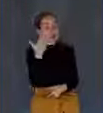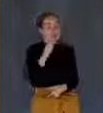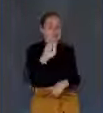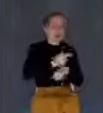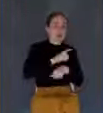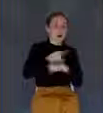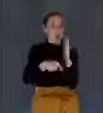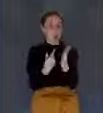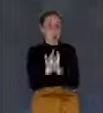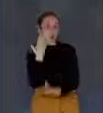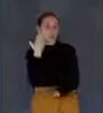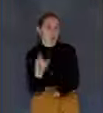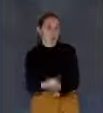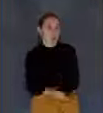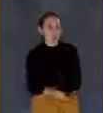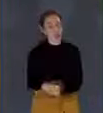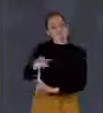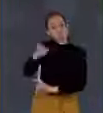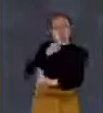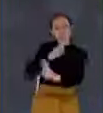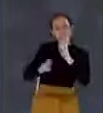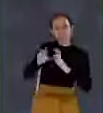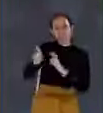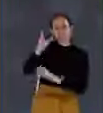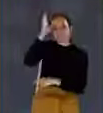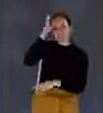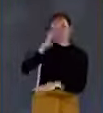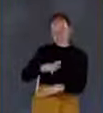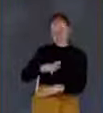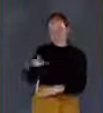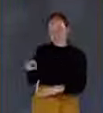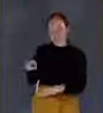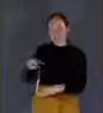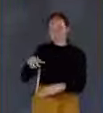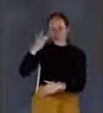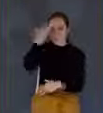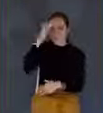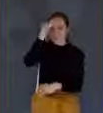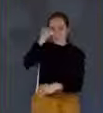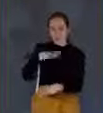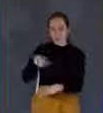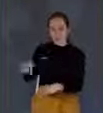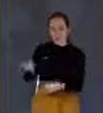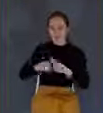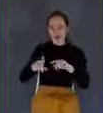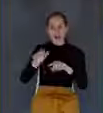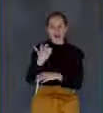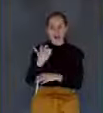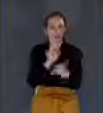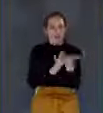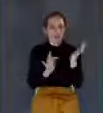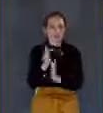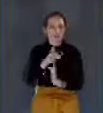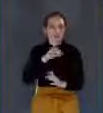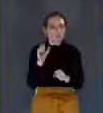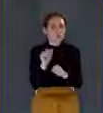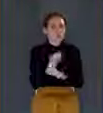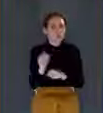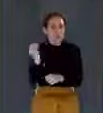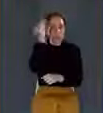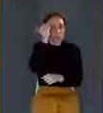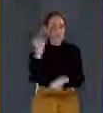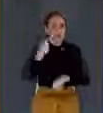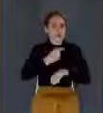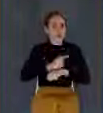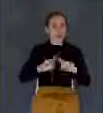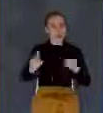However, with all due respect to Mr. Aquinas, if Jesus told the disciples he didn't know the day when he really knew the day and the hour, that would be lying.